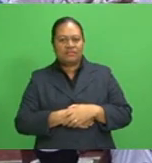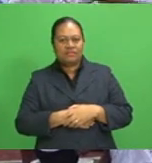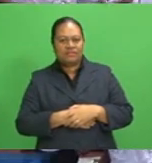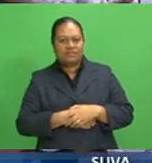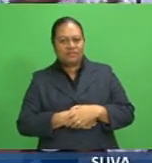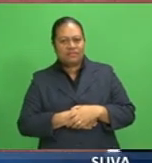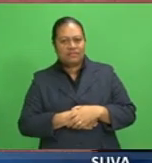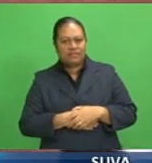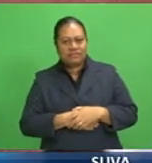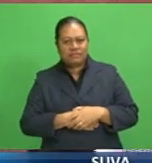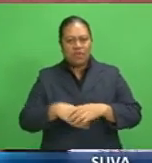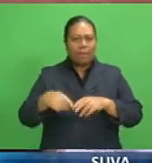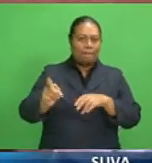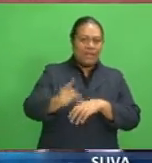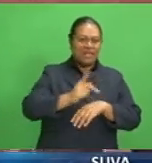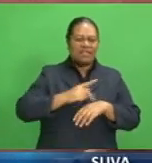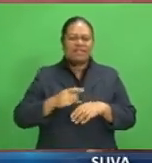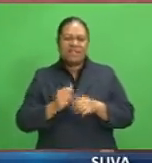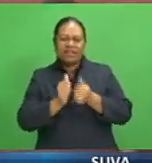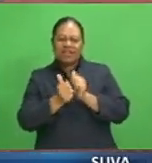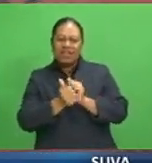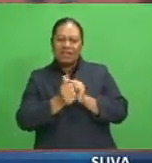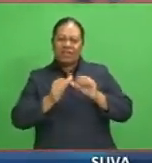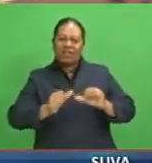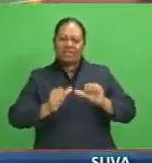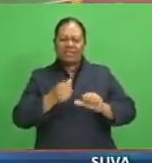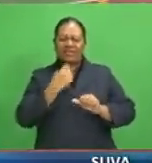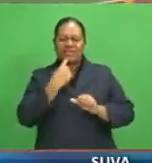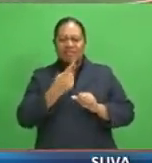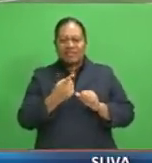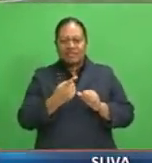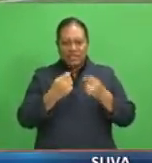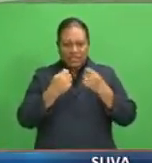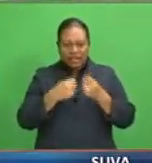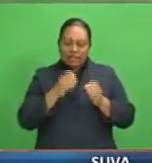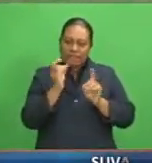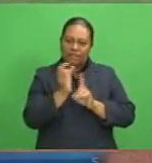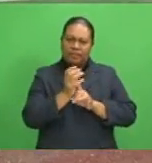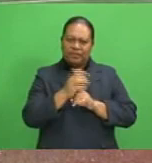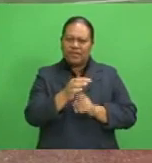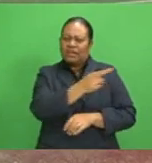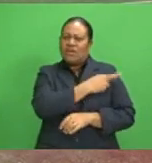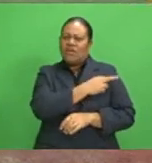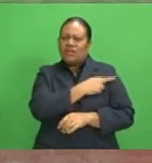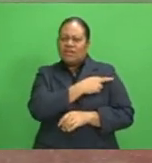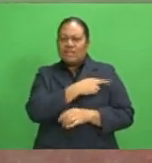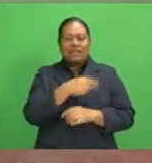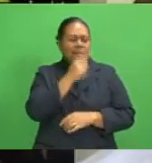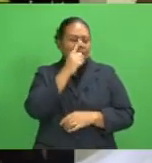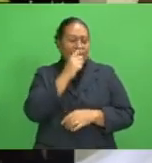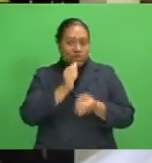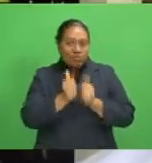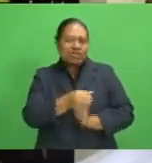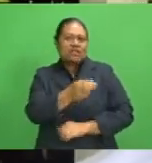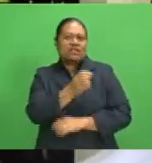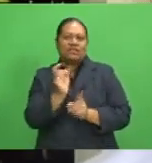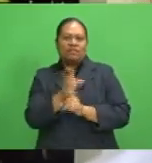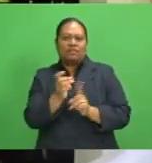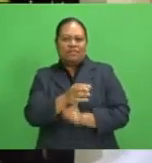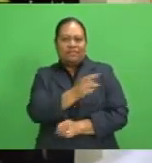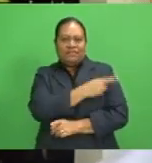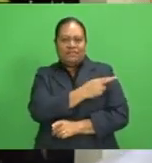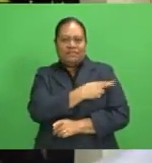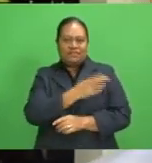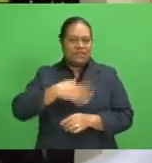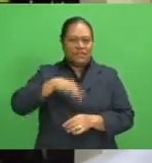Pacific Games Council President Vidya Lakin has highlighted the role sports plays in people's lives. important thing is